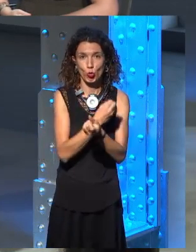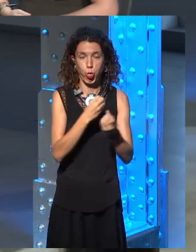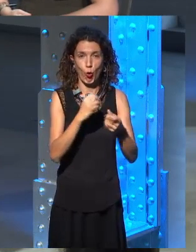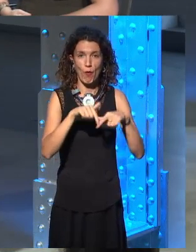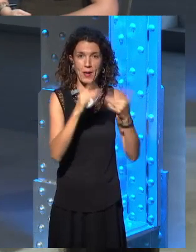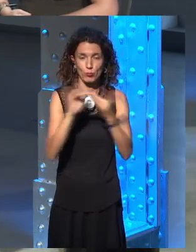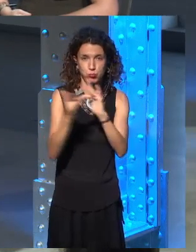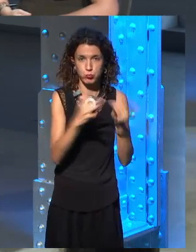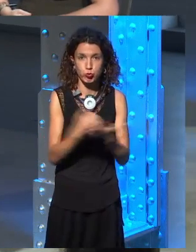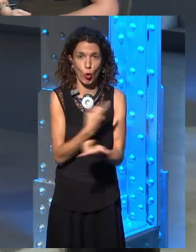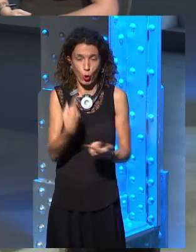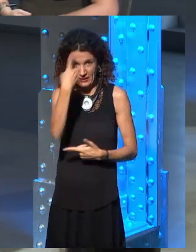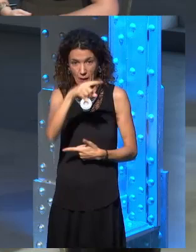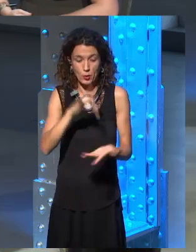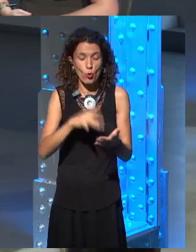the West, they fight the Reach.